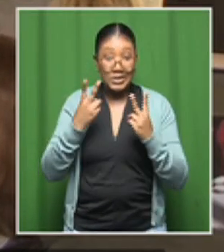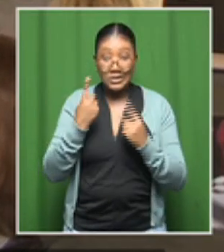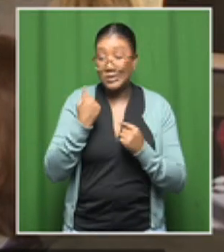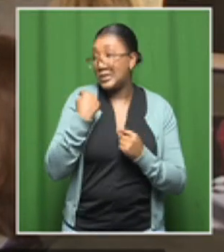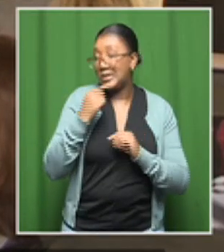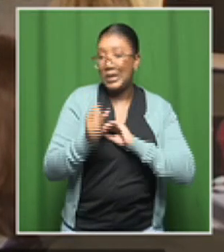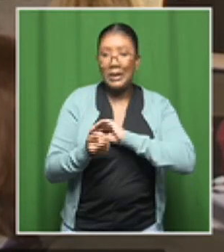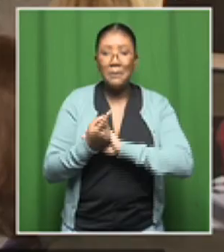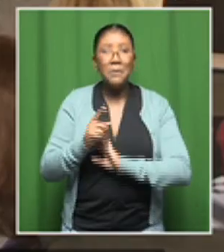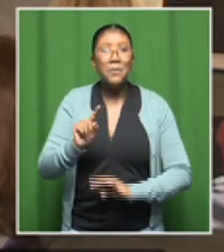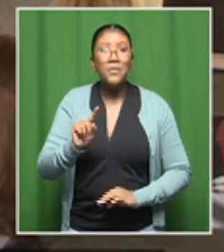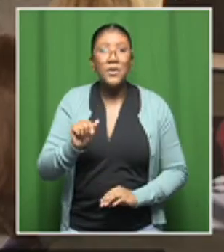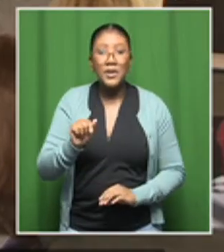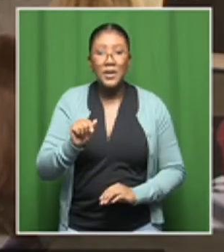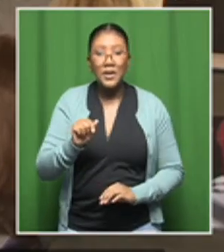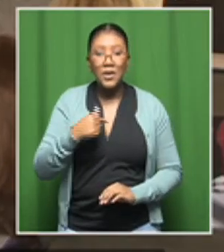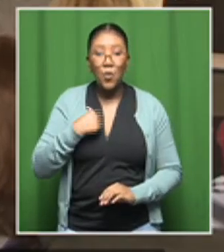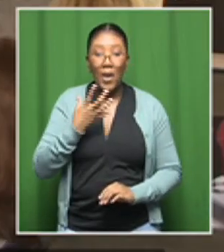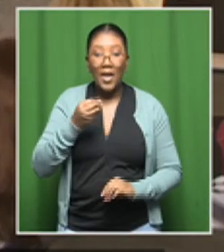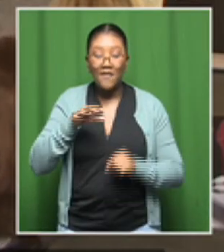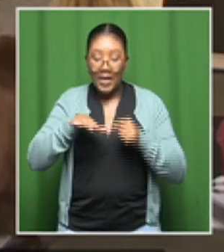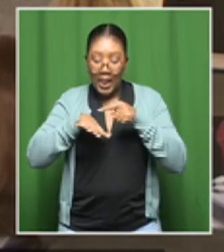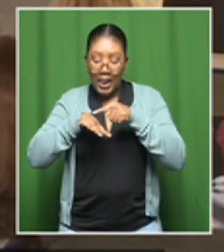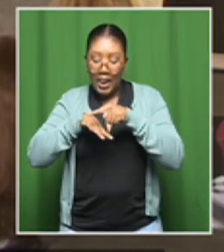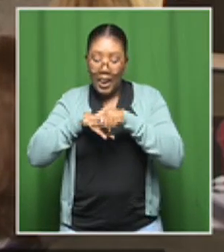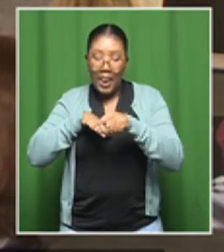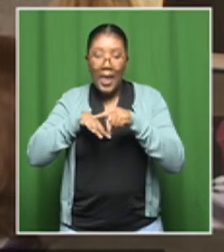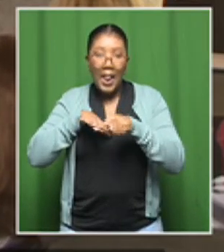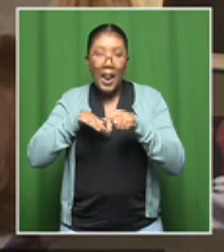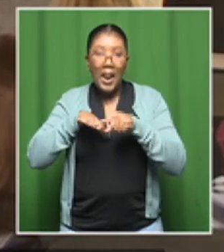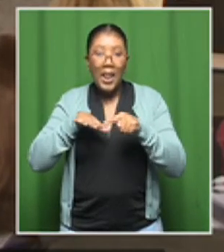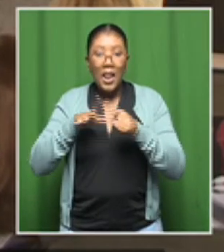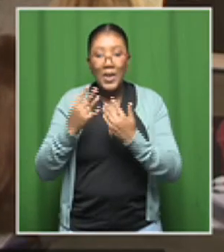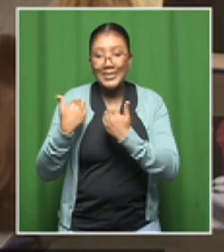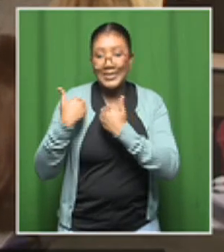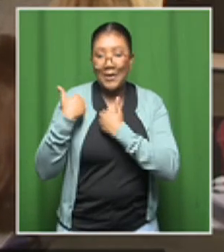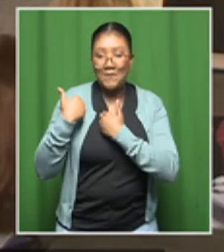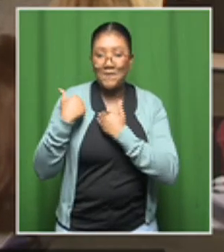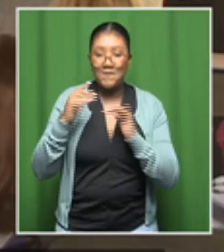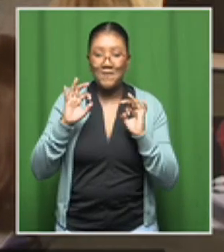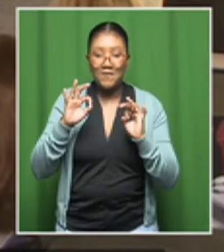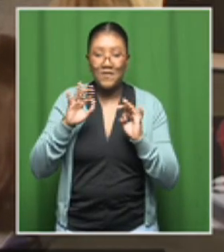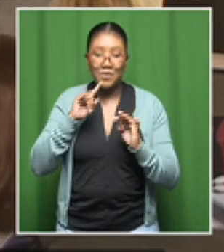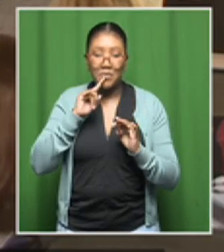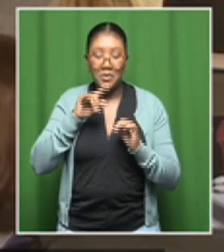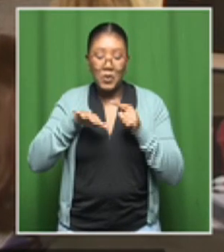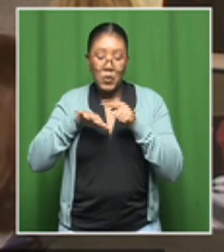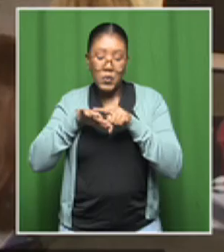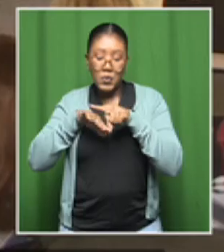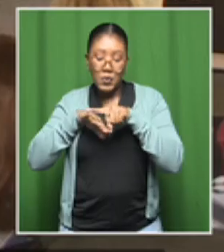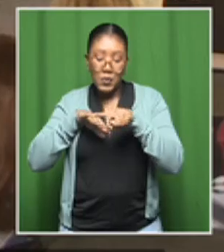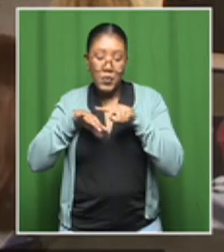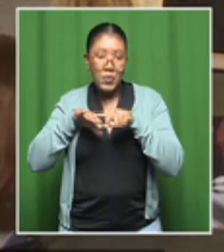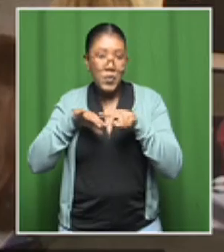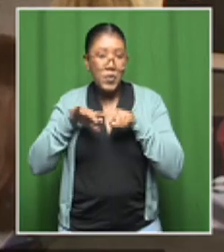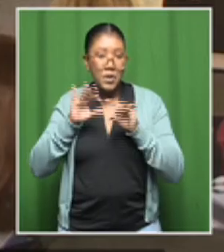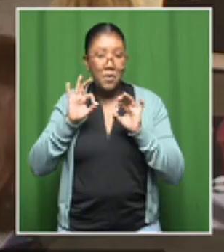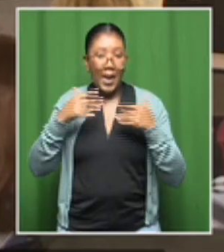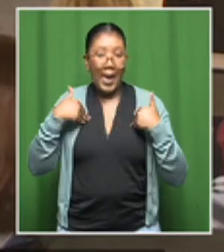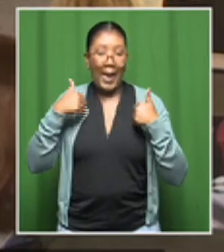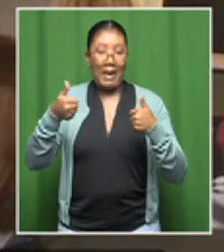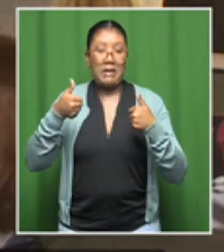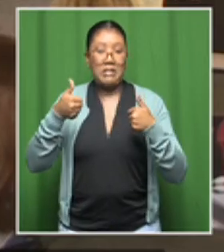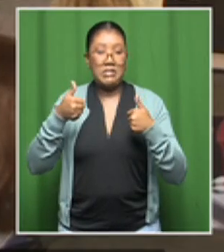you know, now they have breathable nail polish, which, you know, for obvious reasons would be healthier